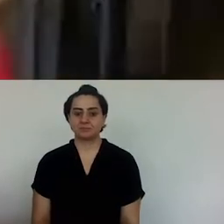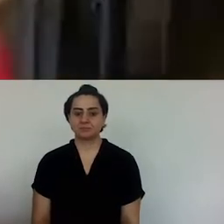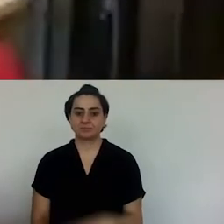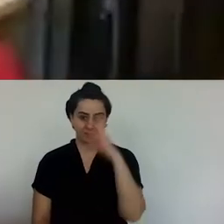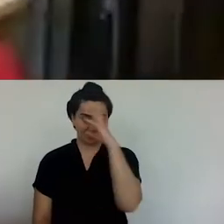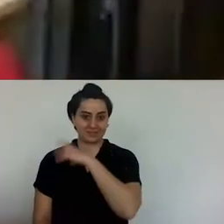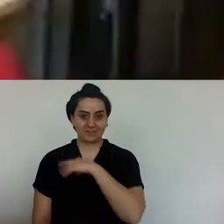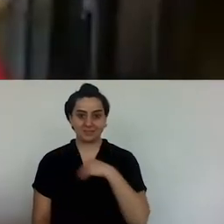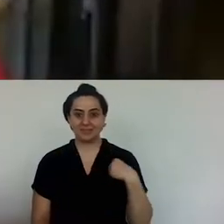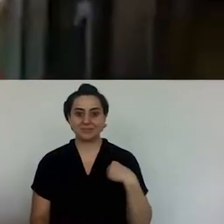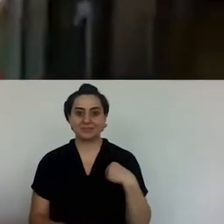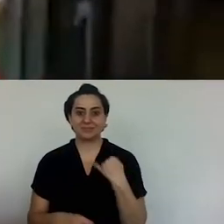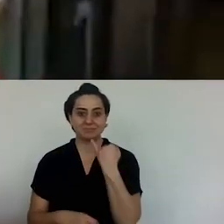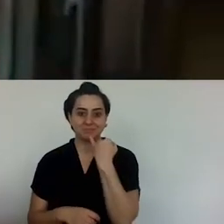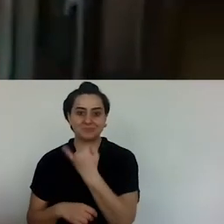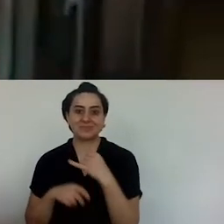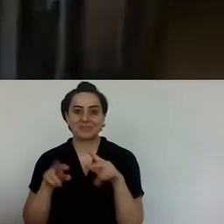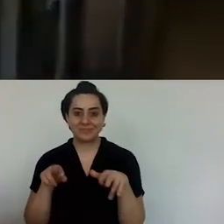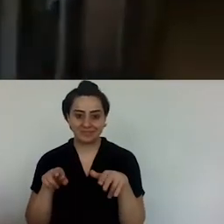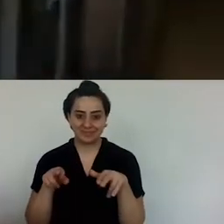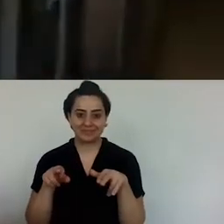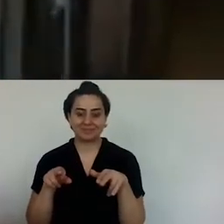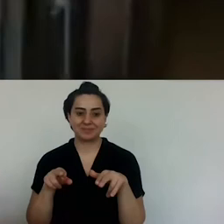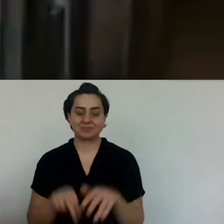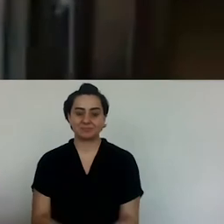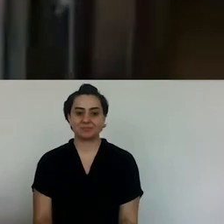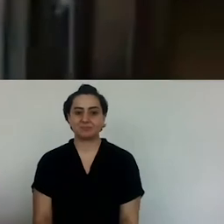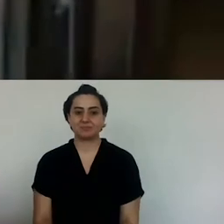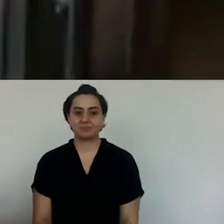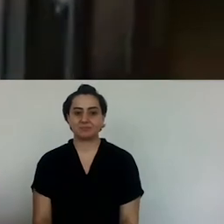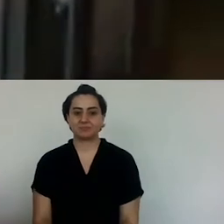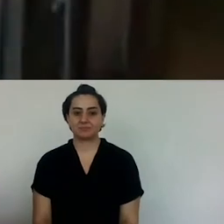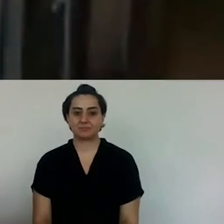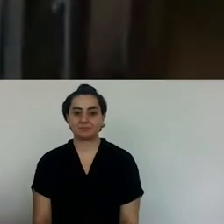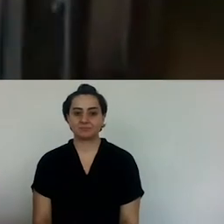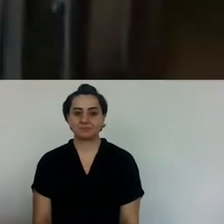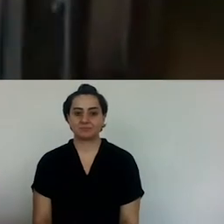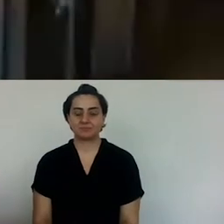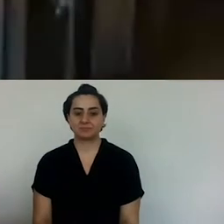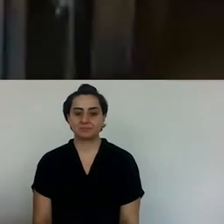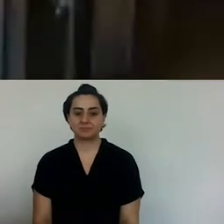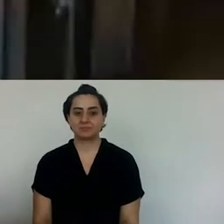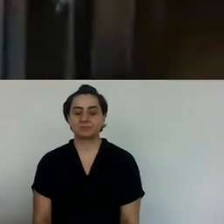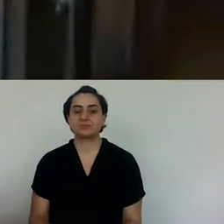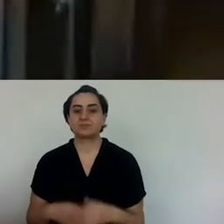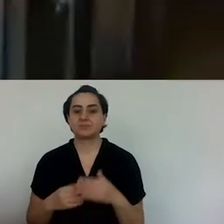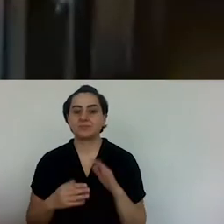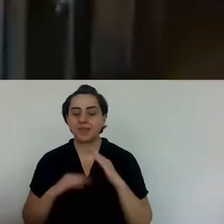Not to put too fine a point on it. It was like going to the church, going to Yedukule for me.